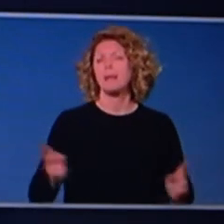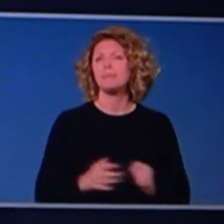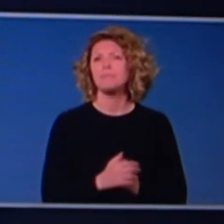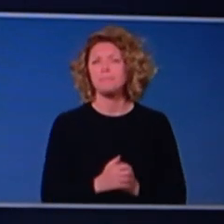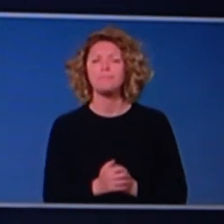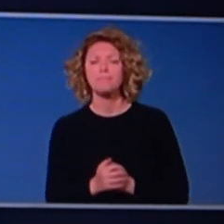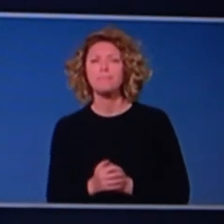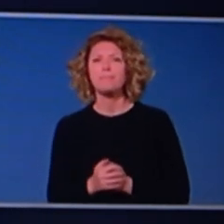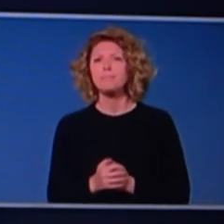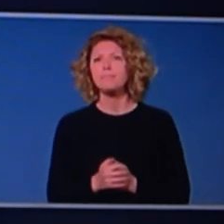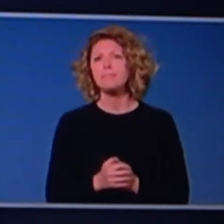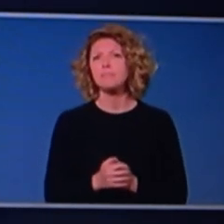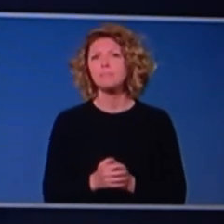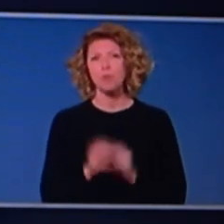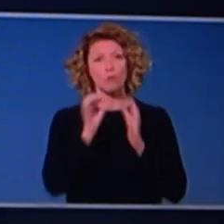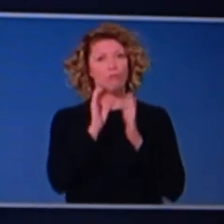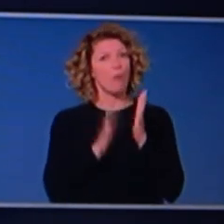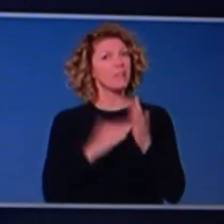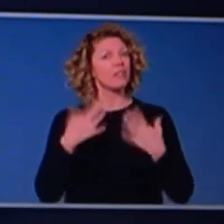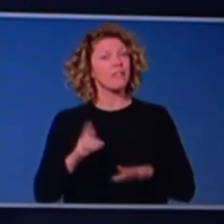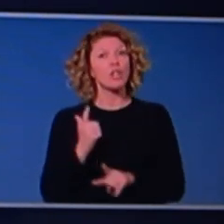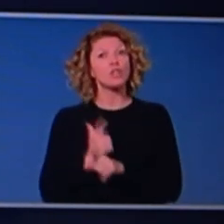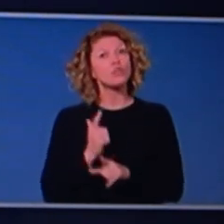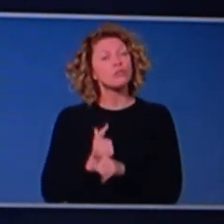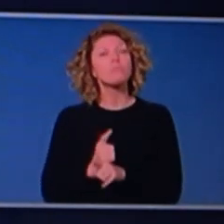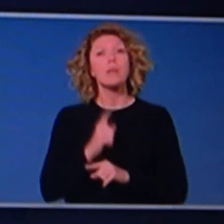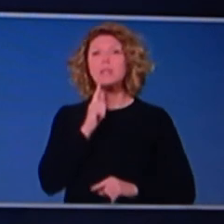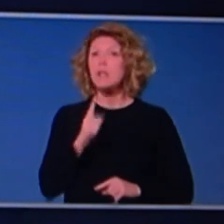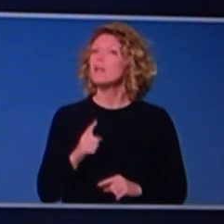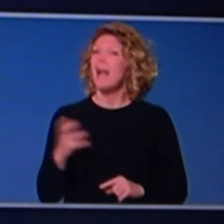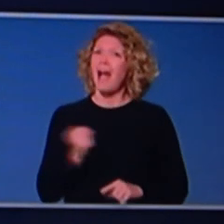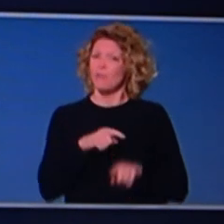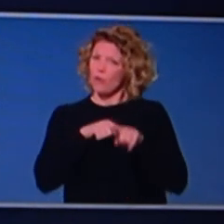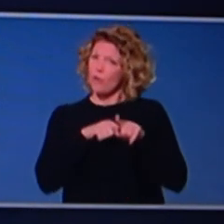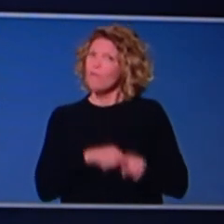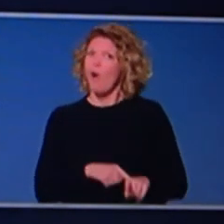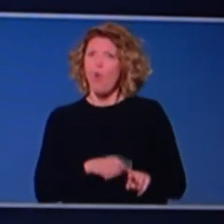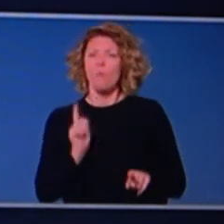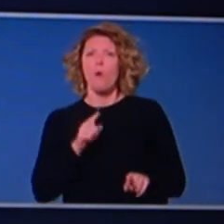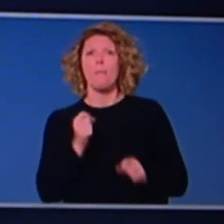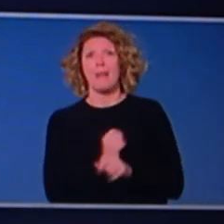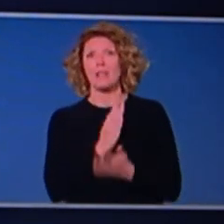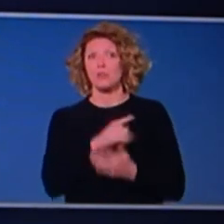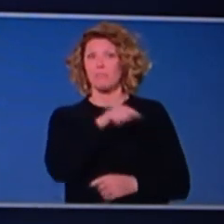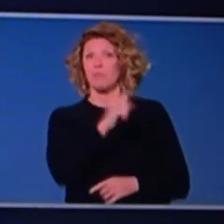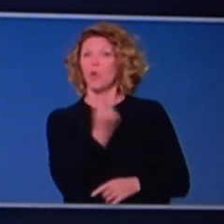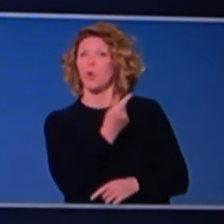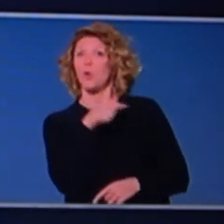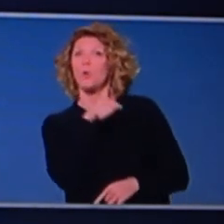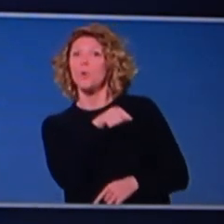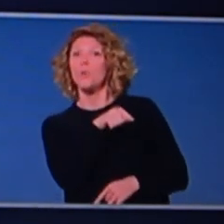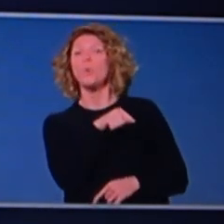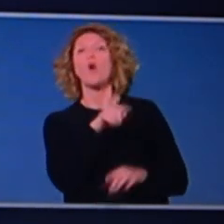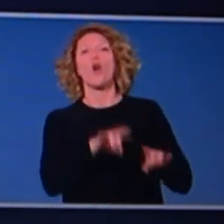They are, again, as the prime minister indicated, very heavily guided by some work that's been done by and led by the